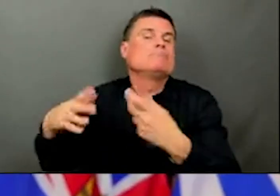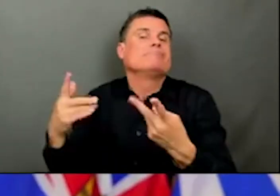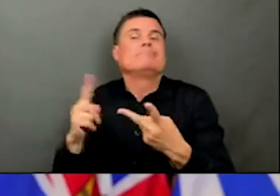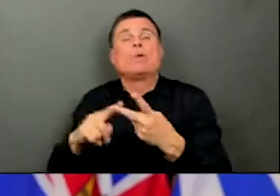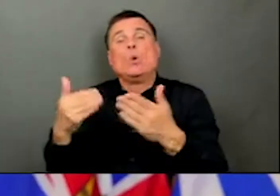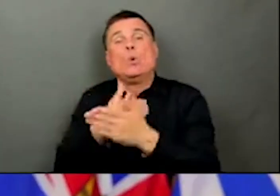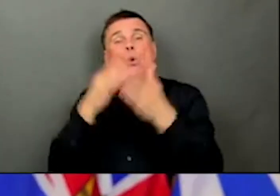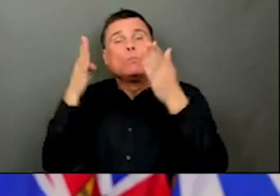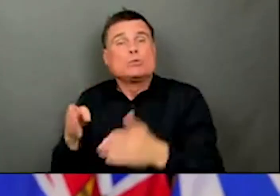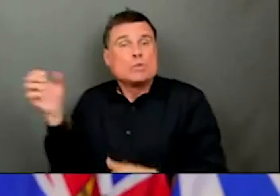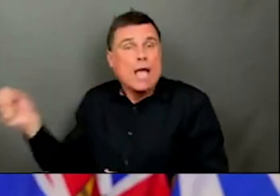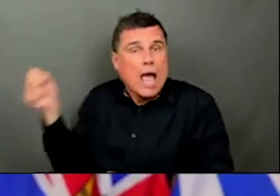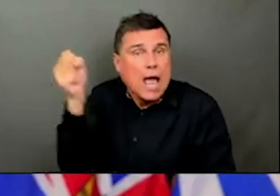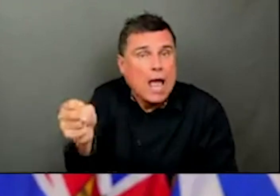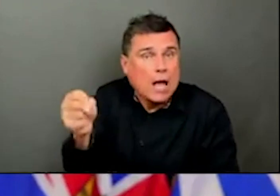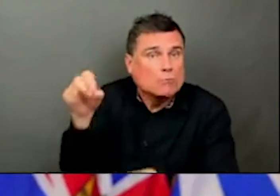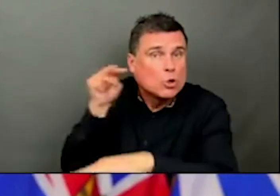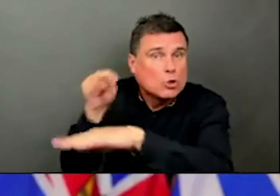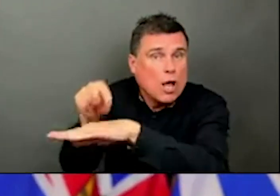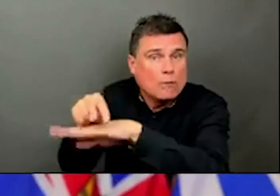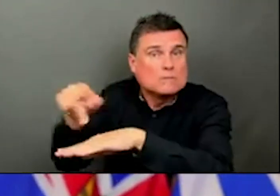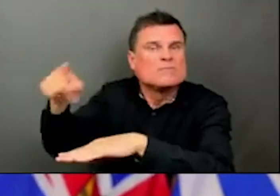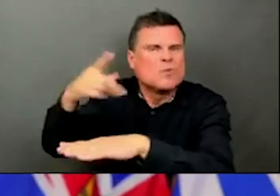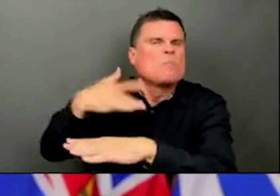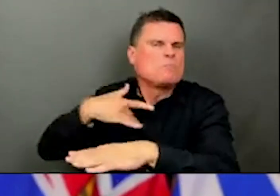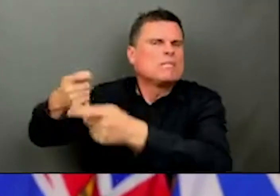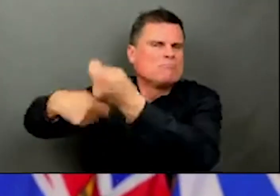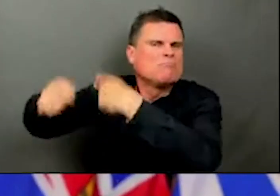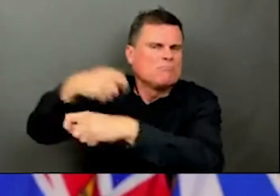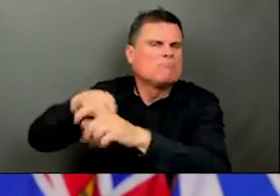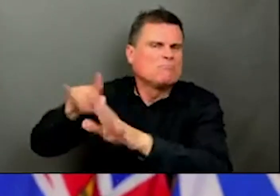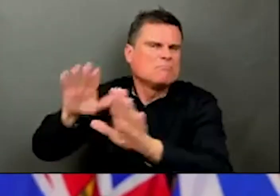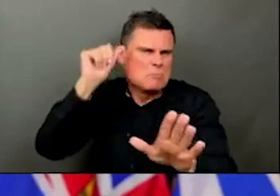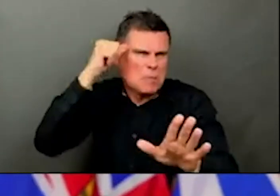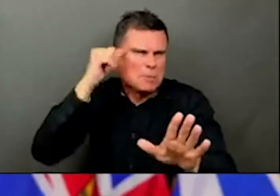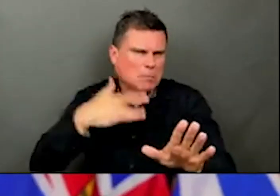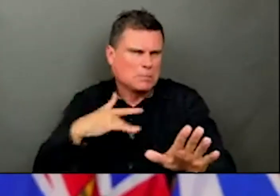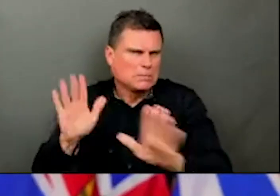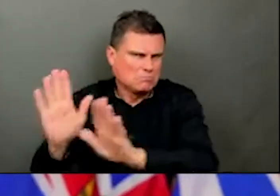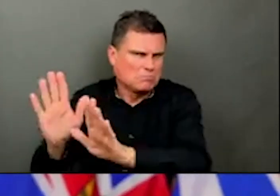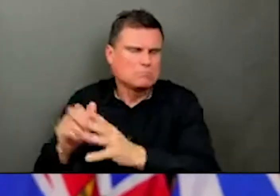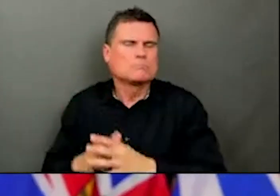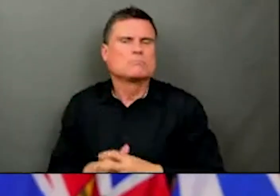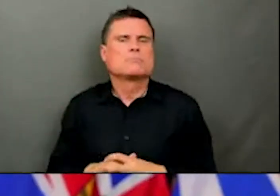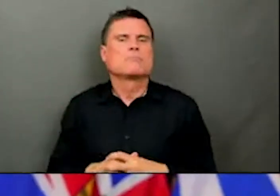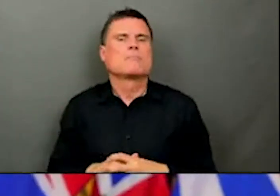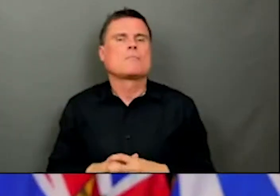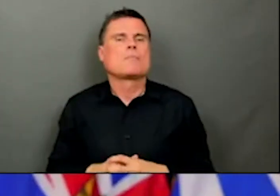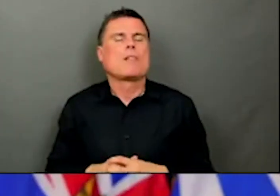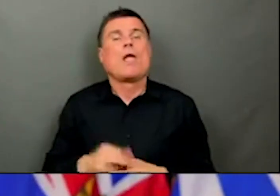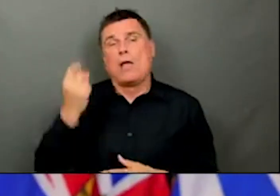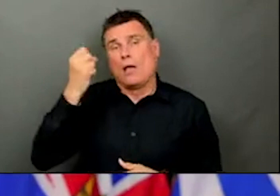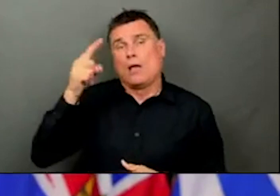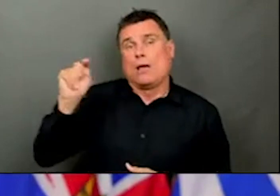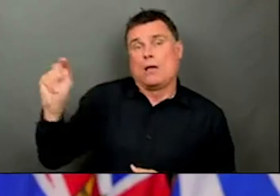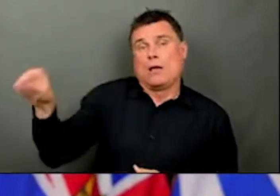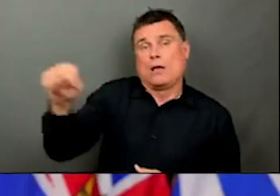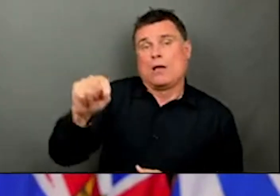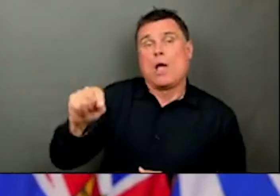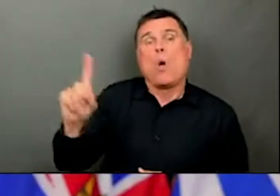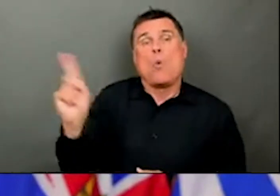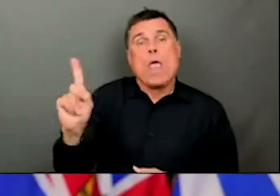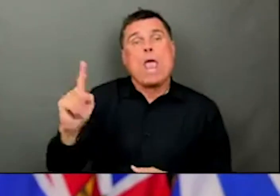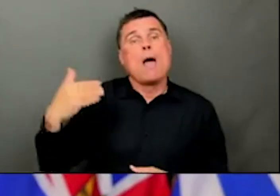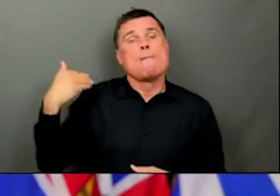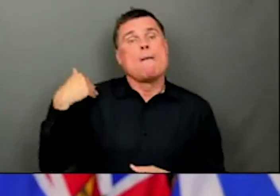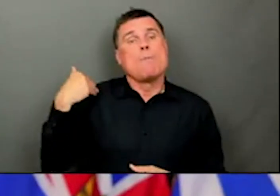remember, I think, that we're going through in most long-term care homes that haven't finished, didn't finish their second doses.